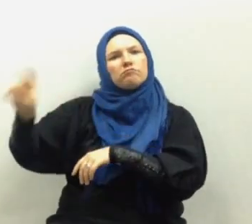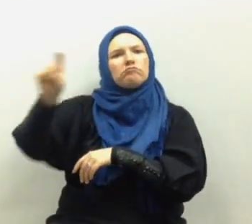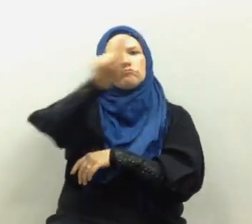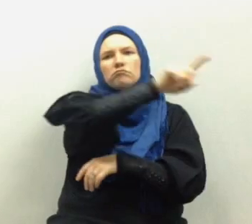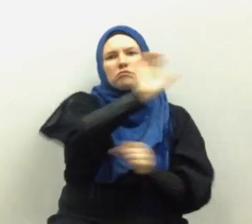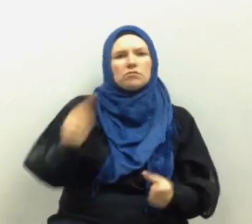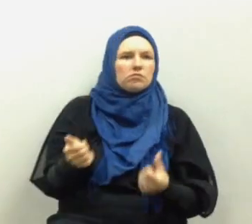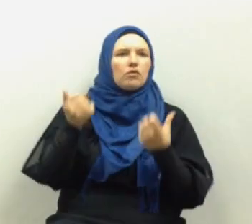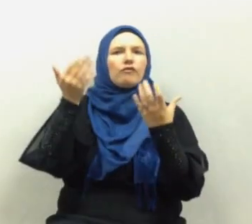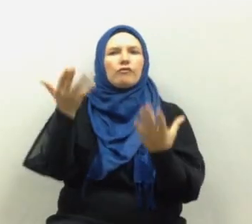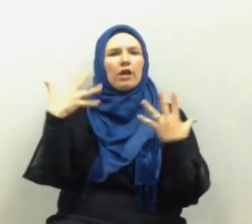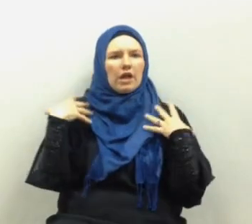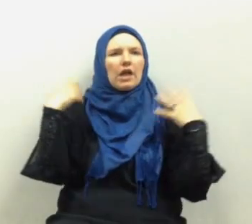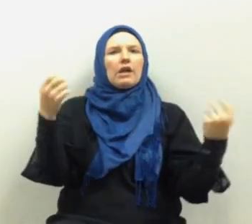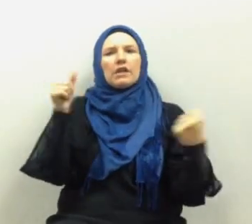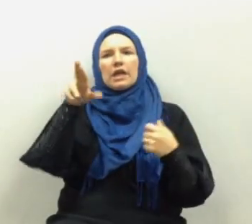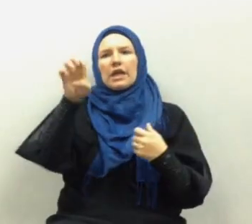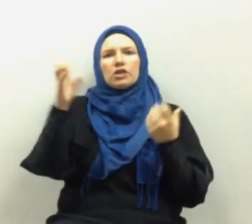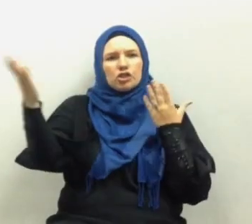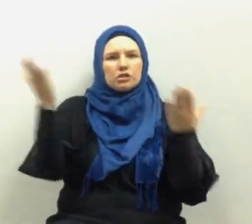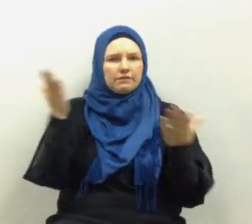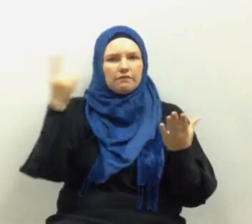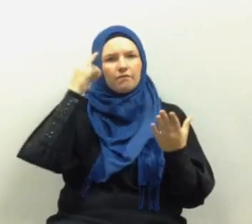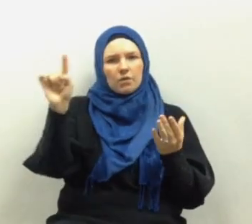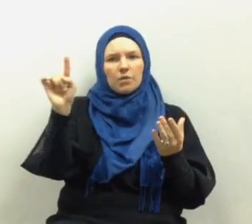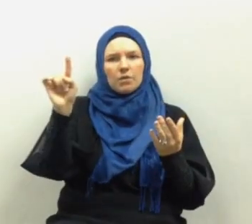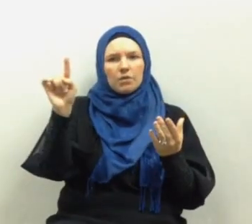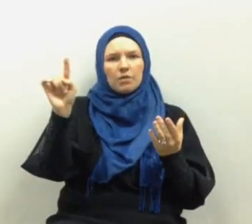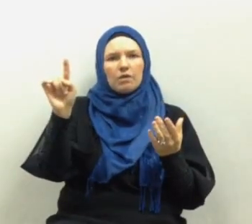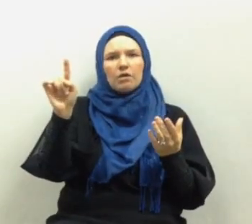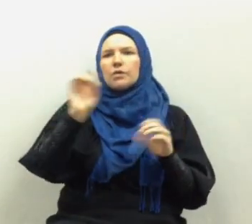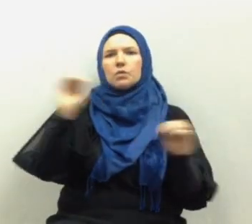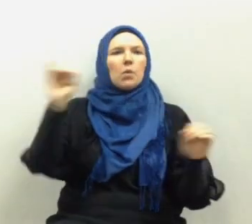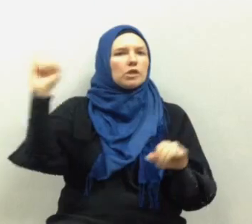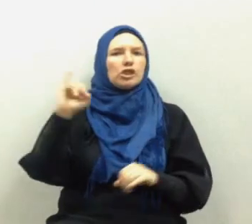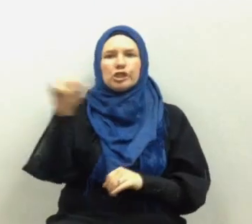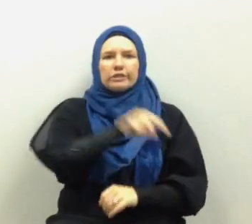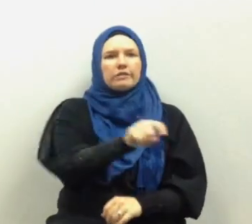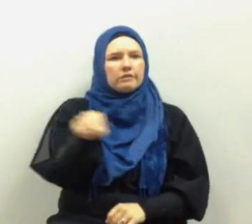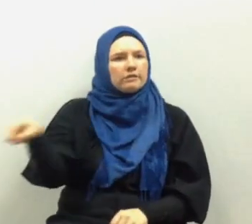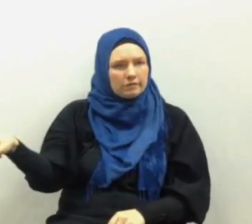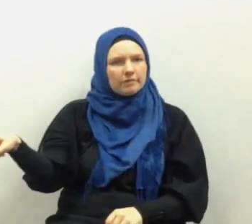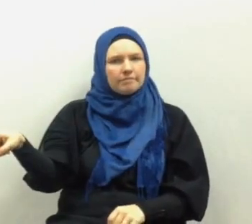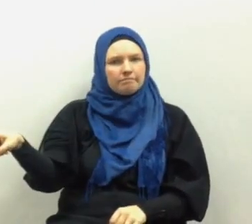churches to provide health care services for the uninsured